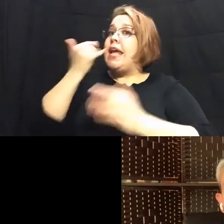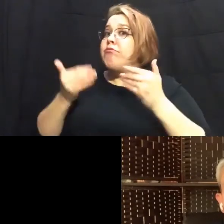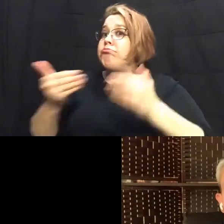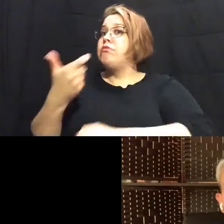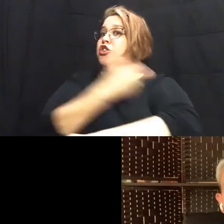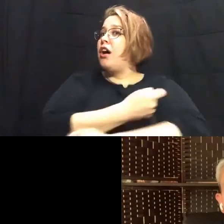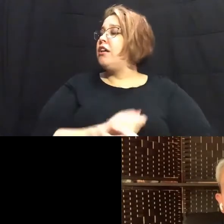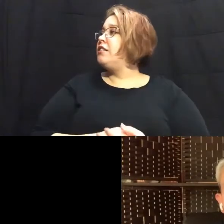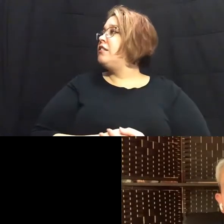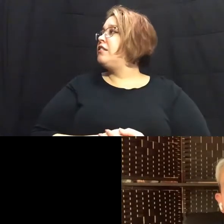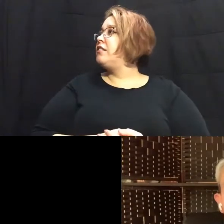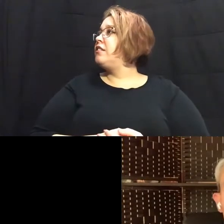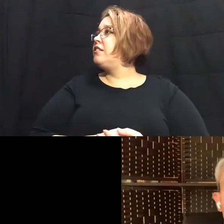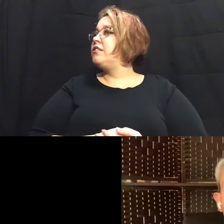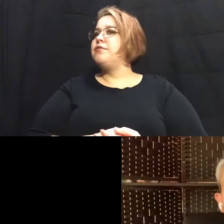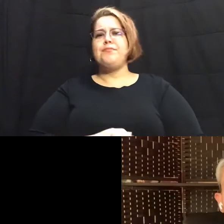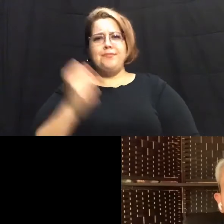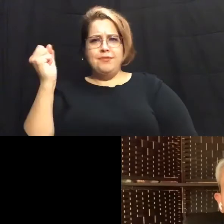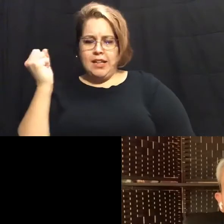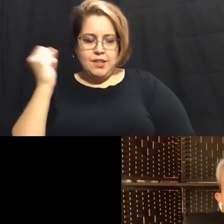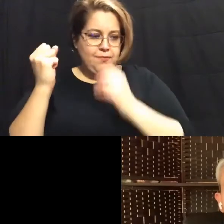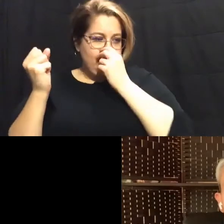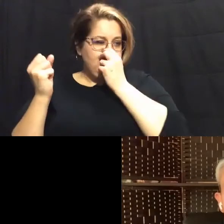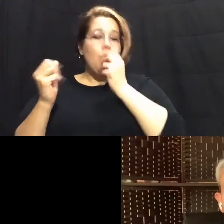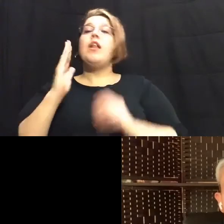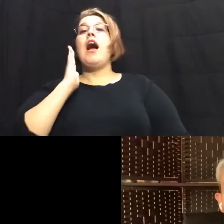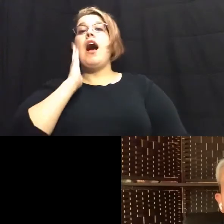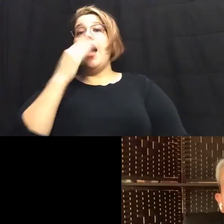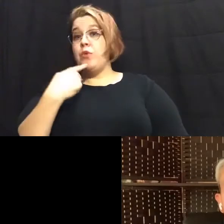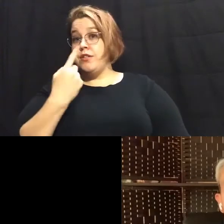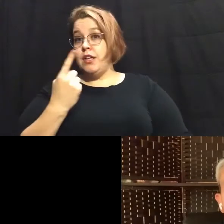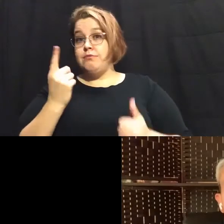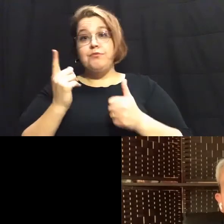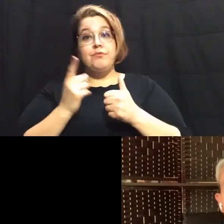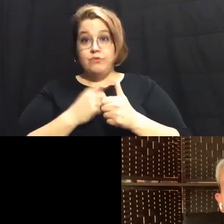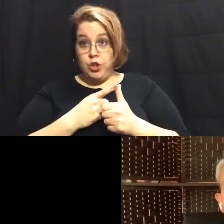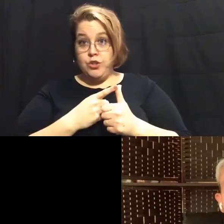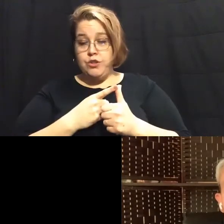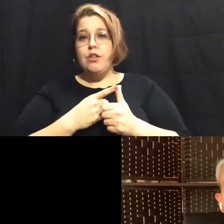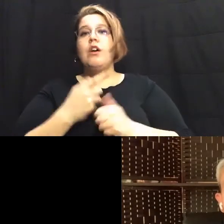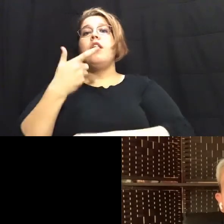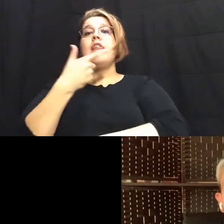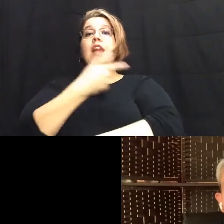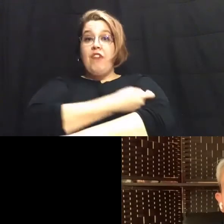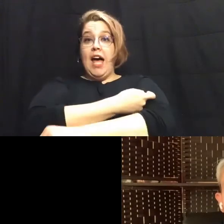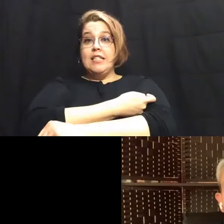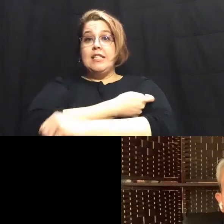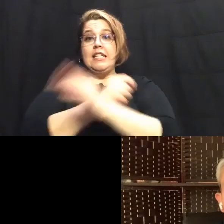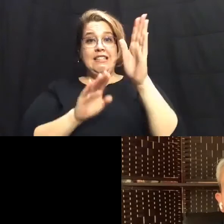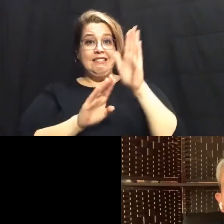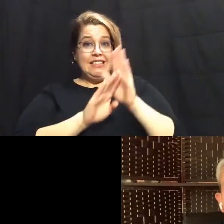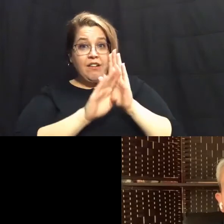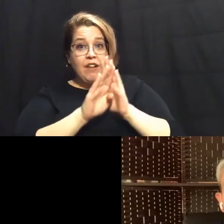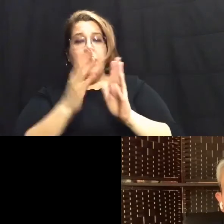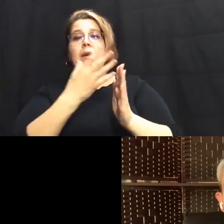vaccinated sure uh well i will say first that the vaccine uh development and